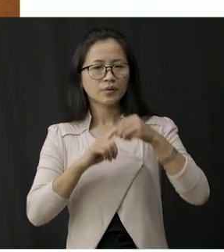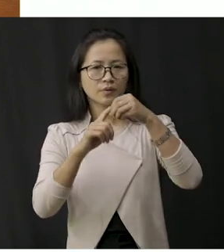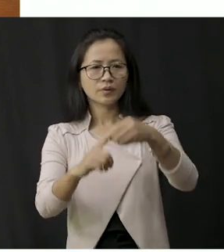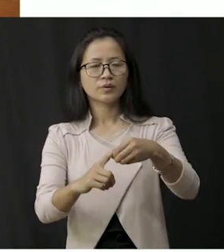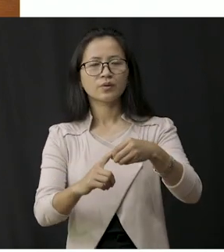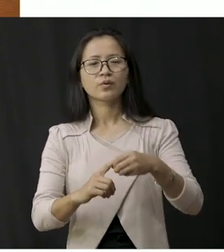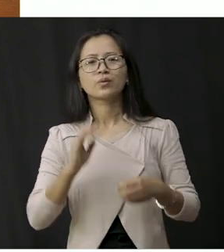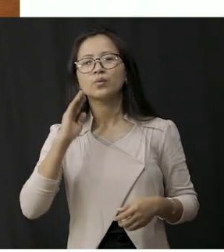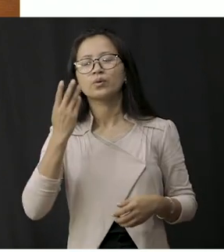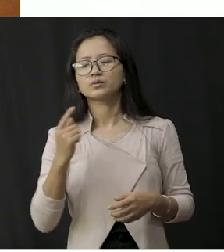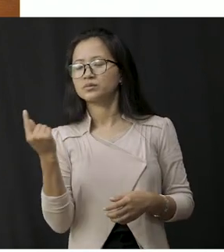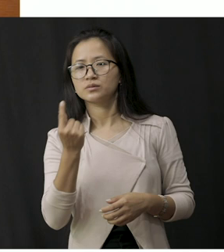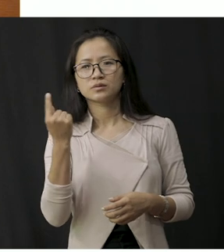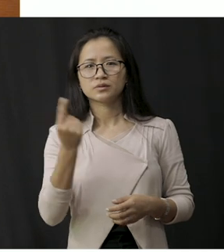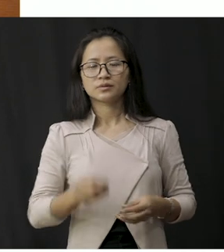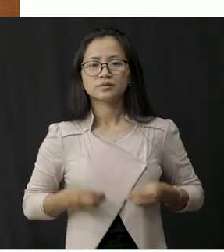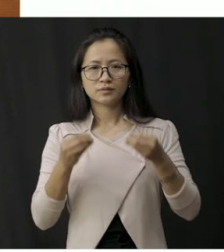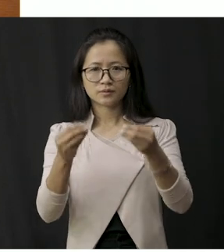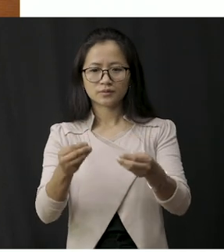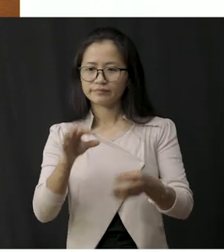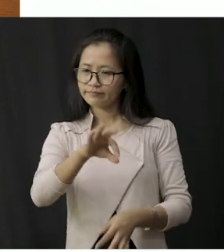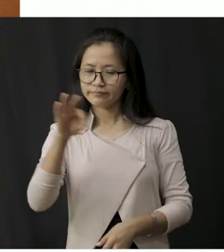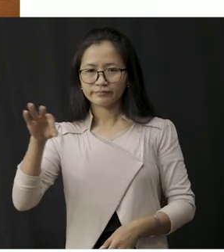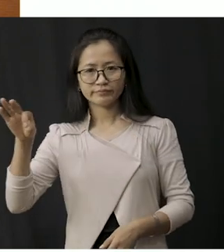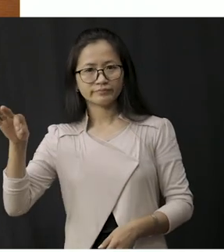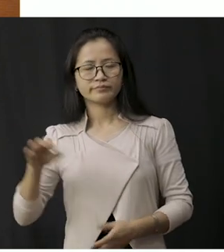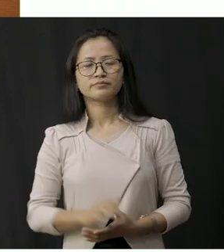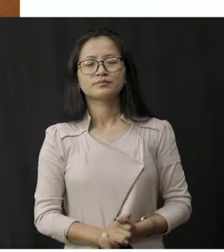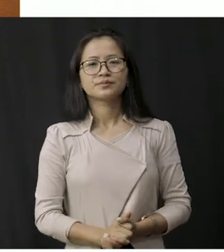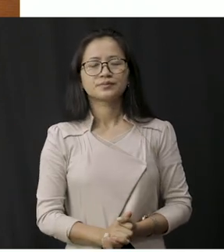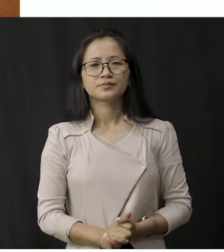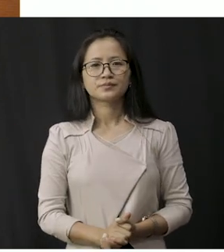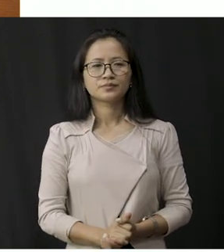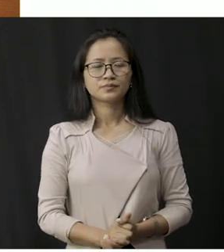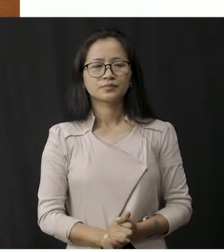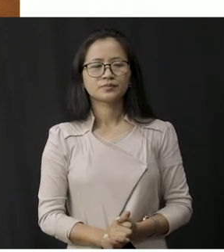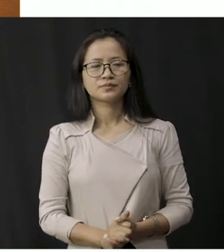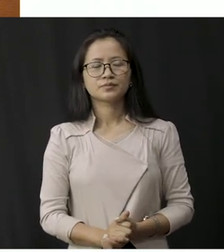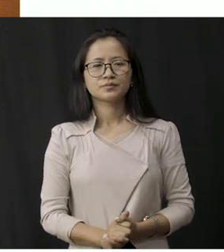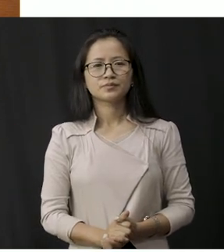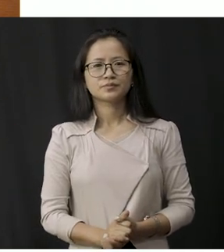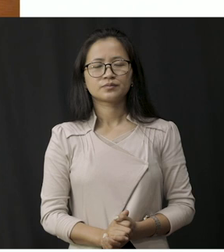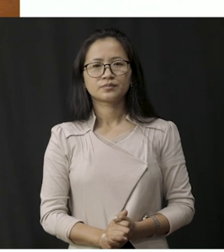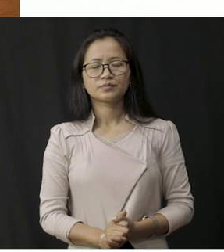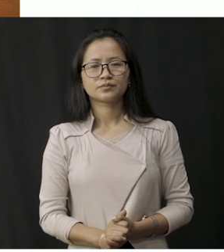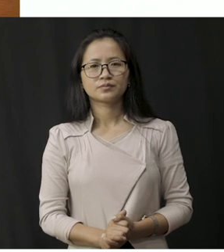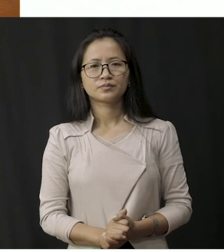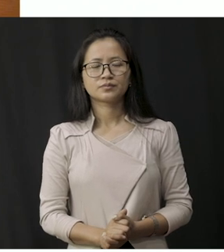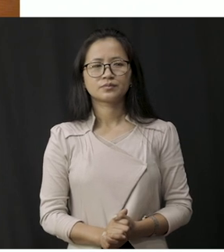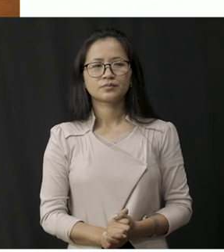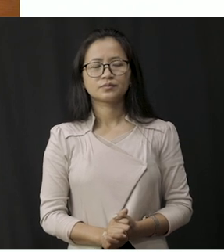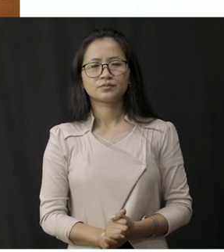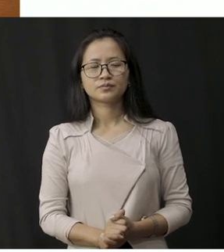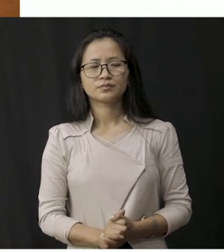is when do we use the given items so option one students i've said that